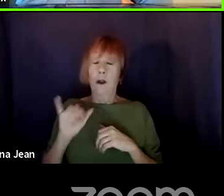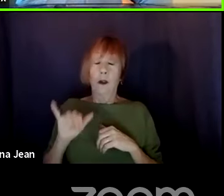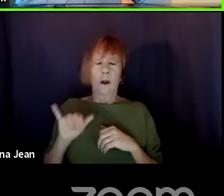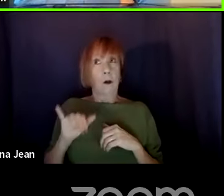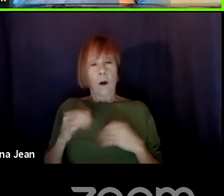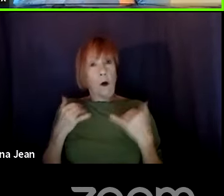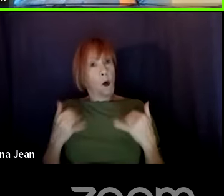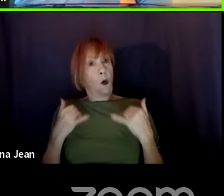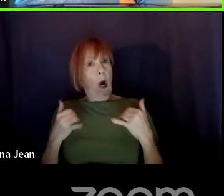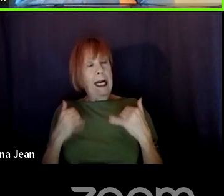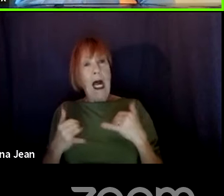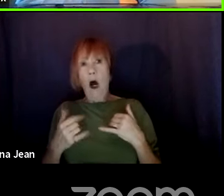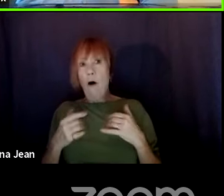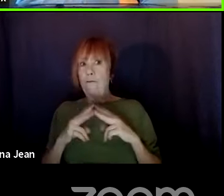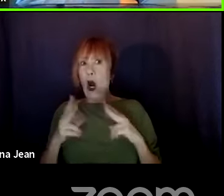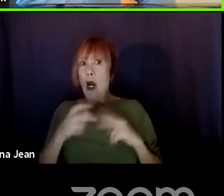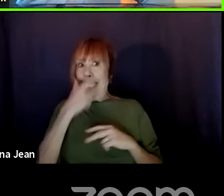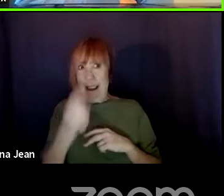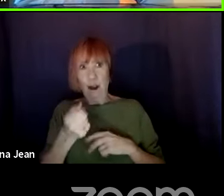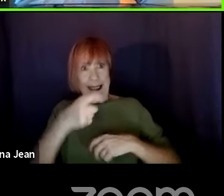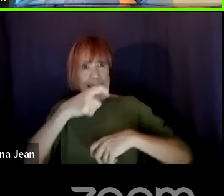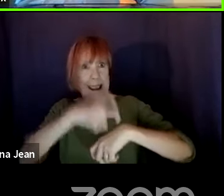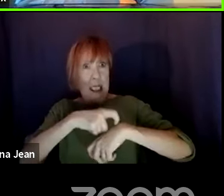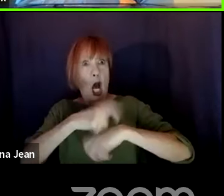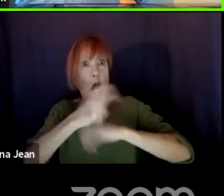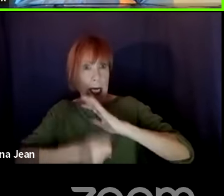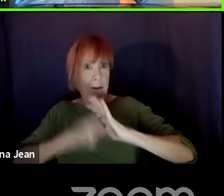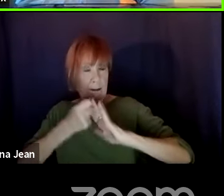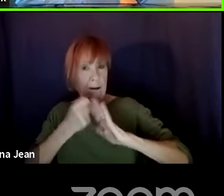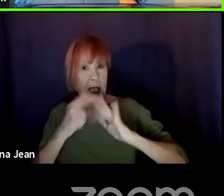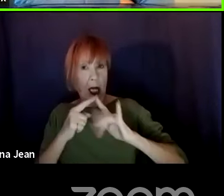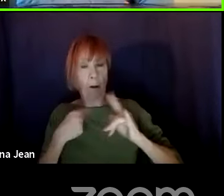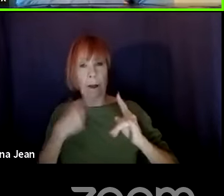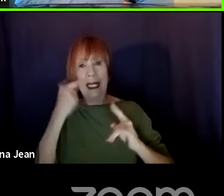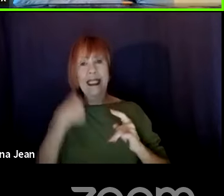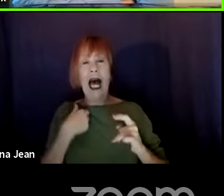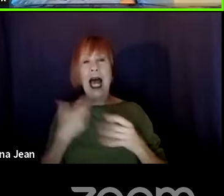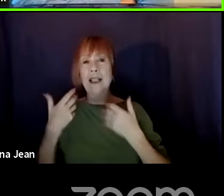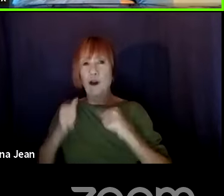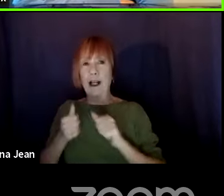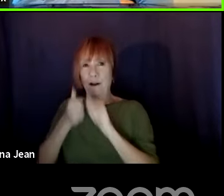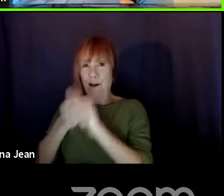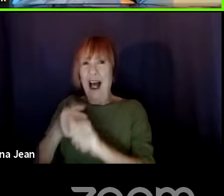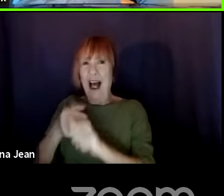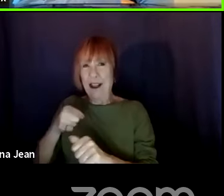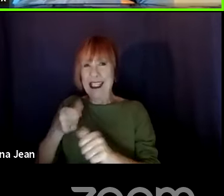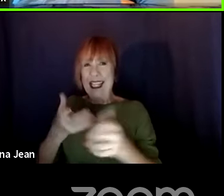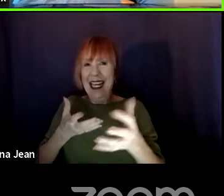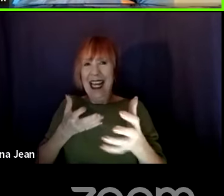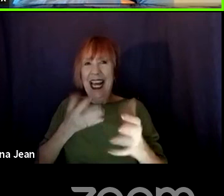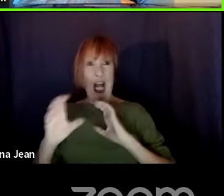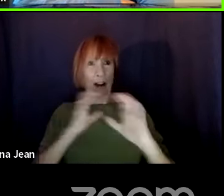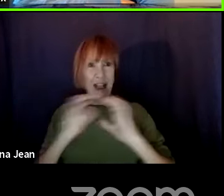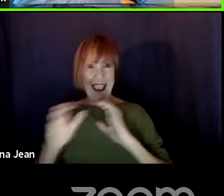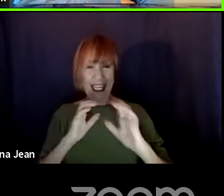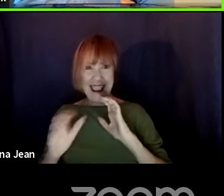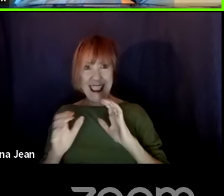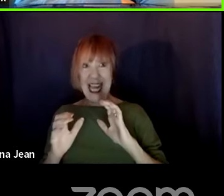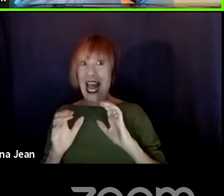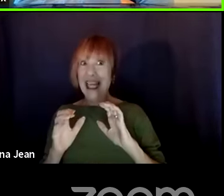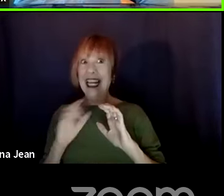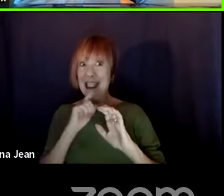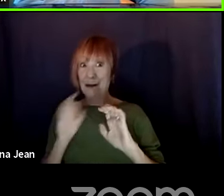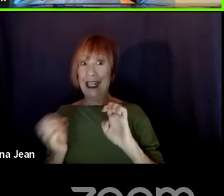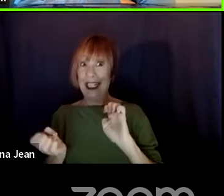as far as I can tell. Cause I follow, I try to follow this conversation closely and I think it's changing and there isn't like a